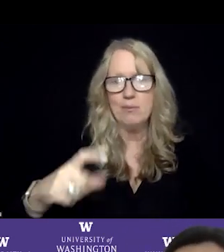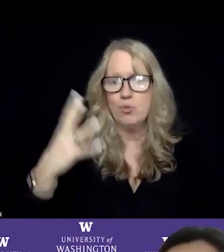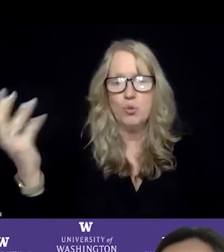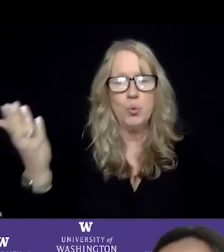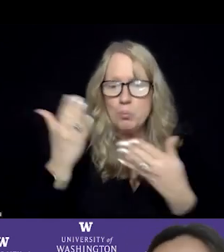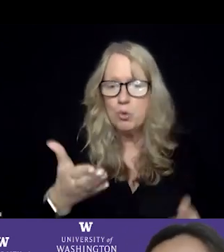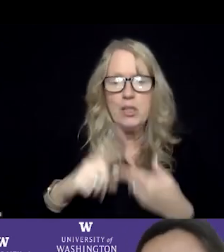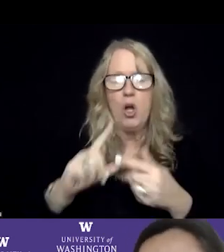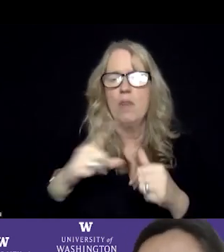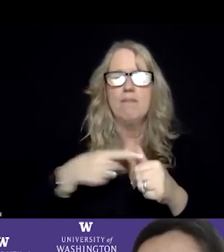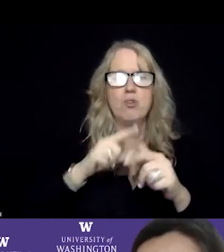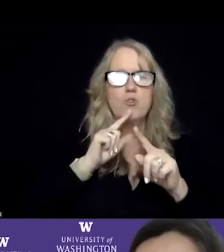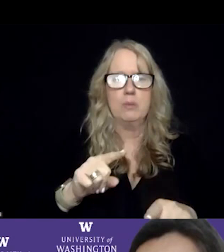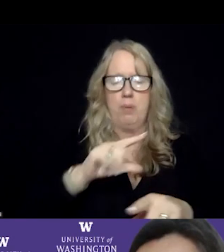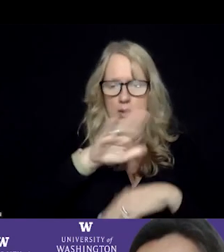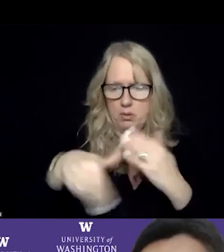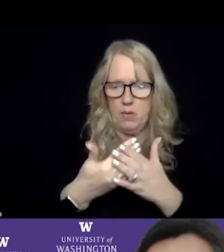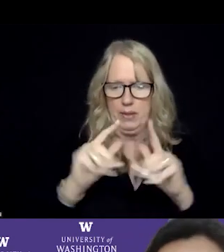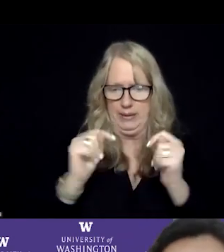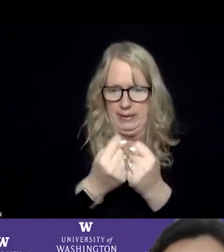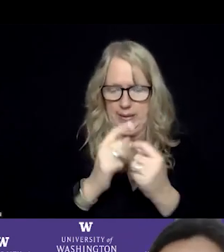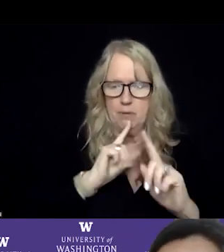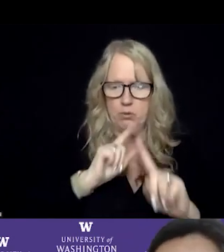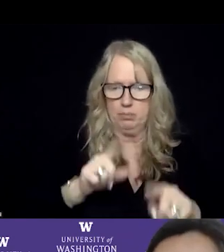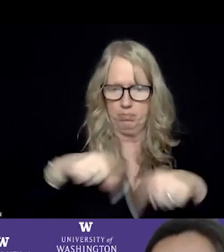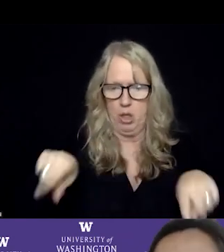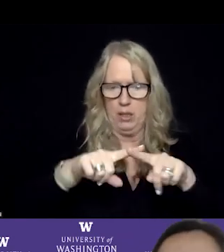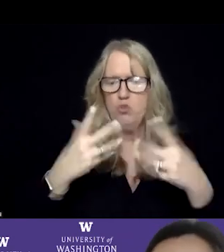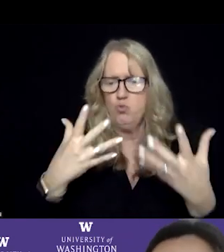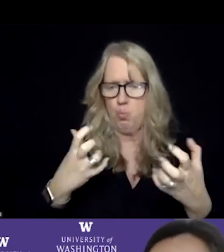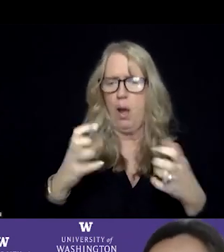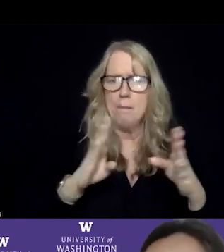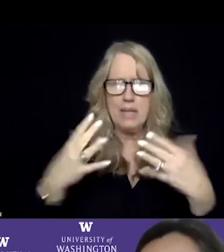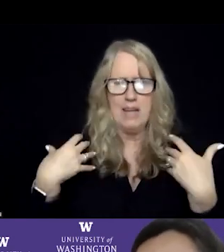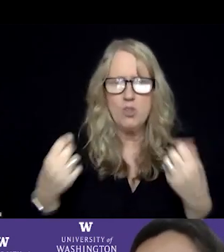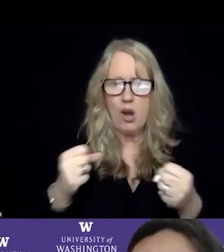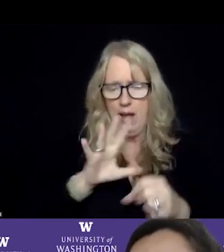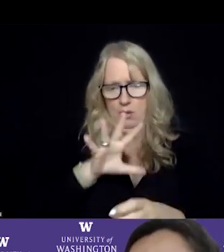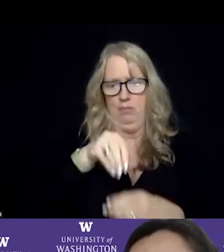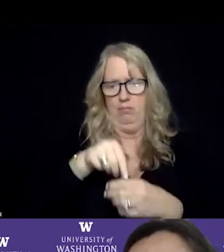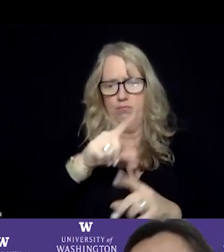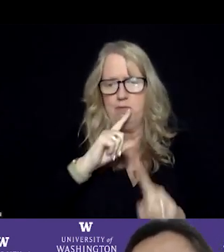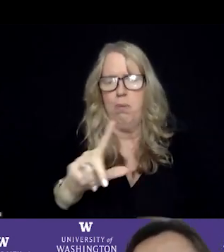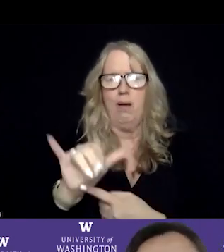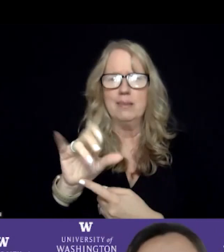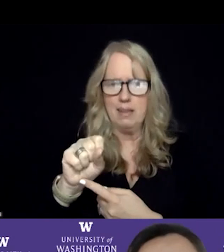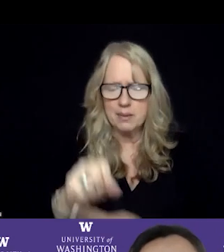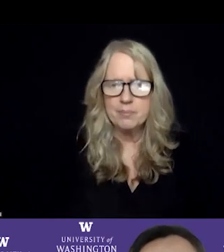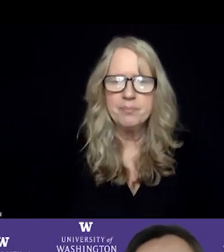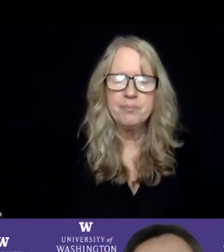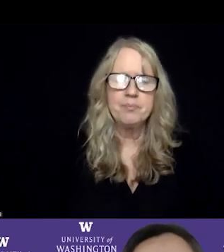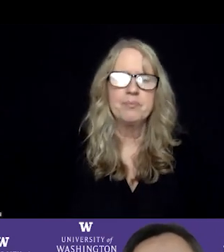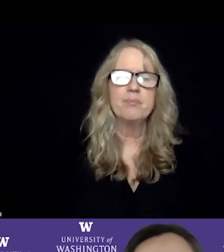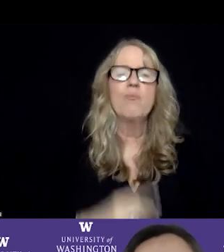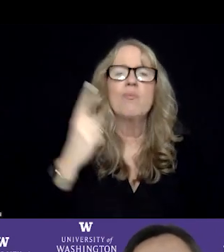responders together into a team and respond to that event. And of course, you want behavioral health in that response. And then one of the things that really